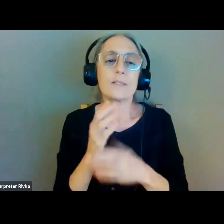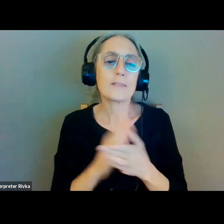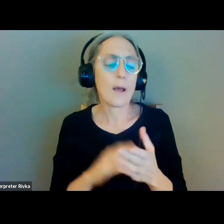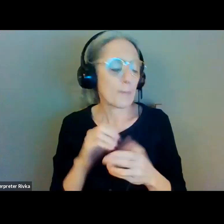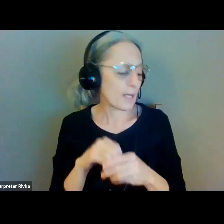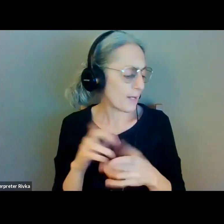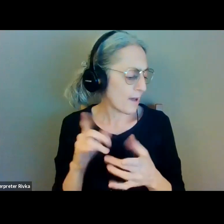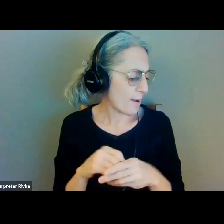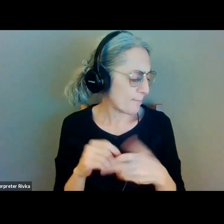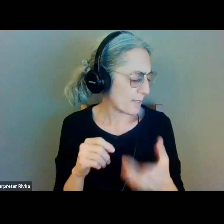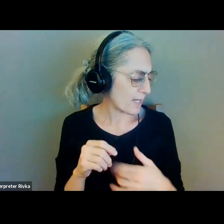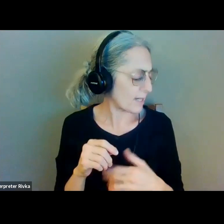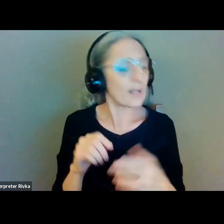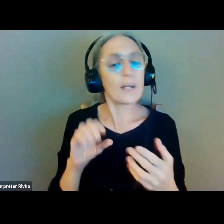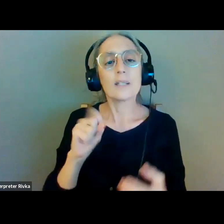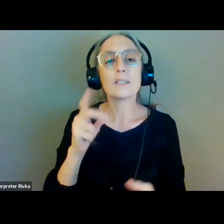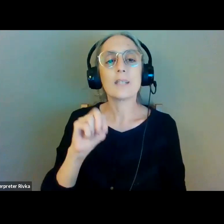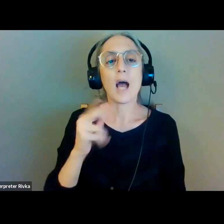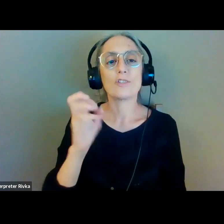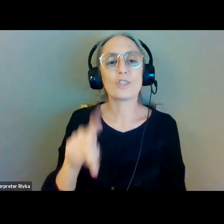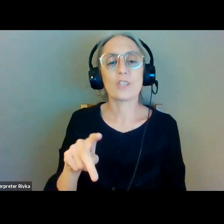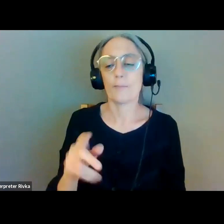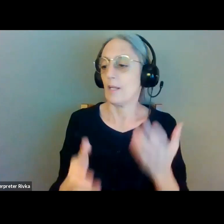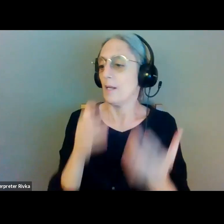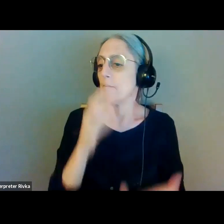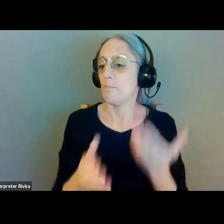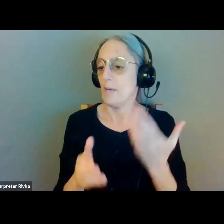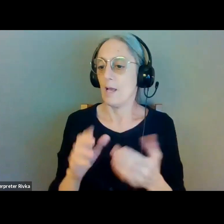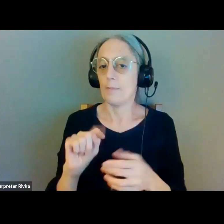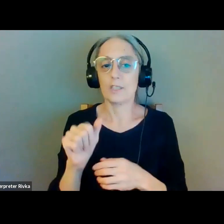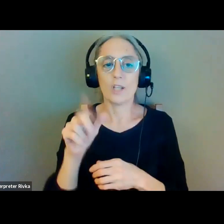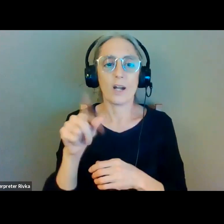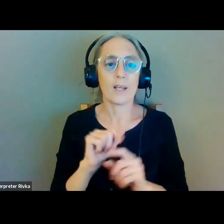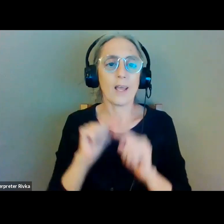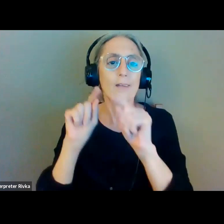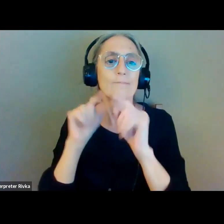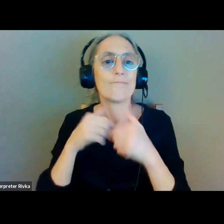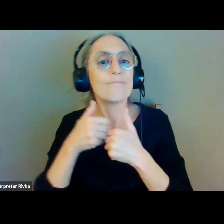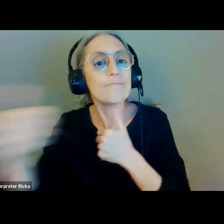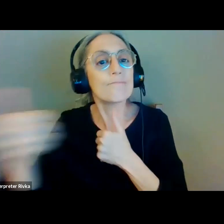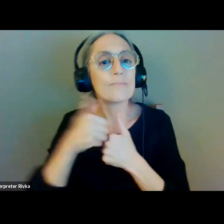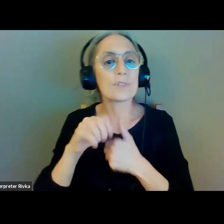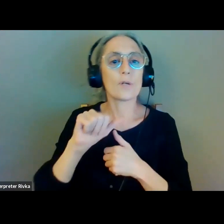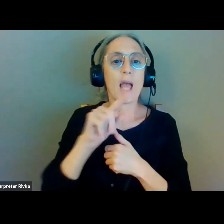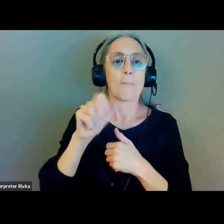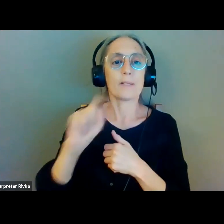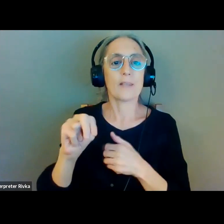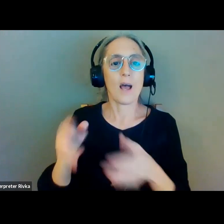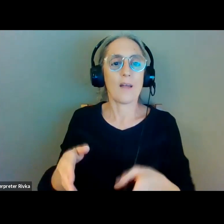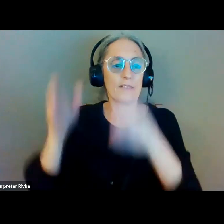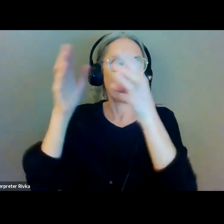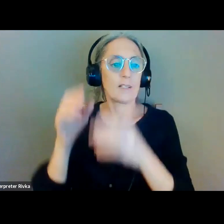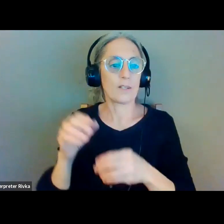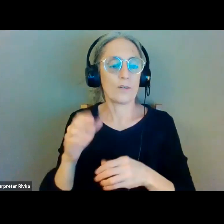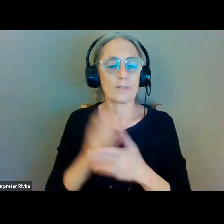townships that doesn't have tata could be working out at the amazon uh facility or somewhere else where they would they would need tarta